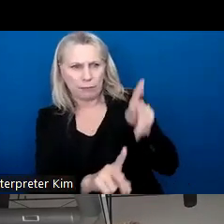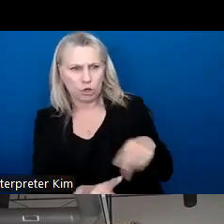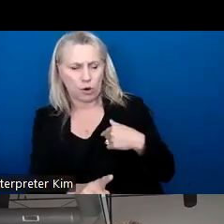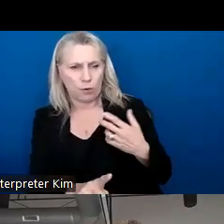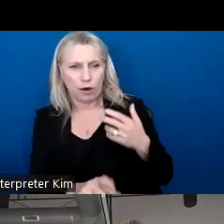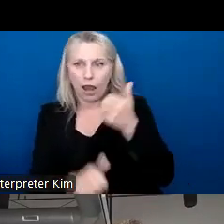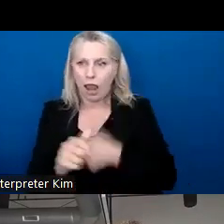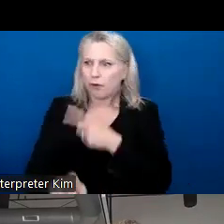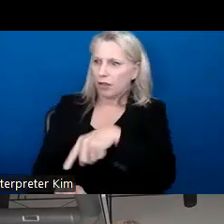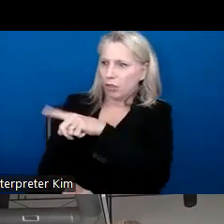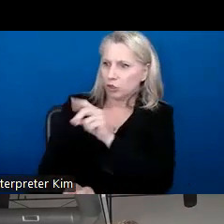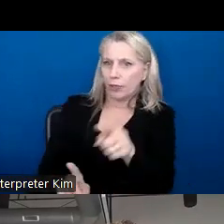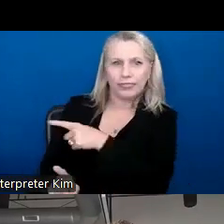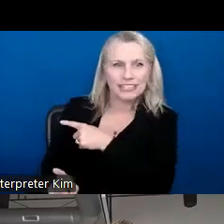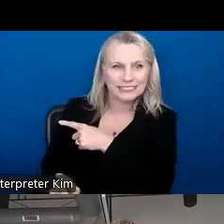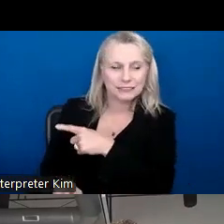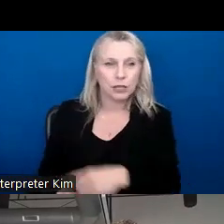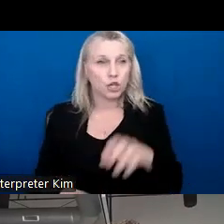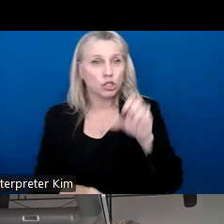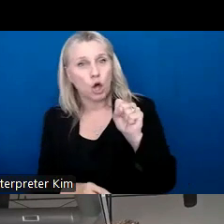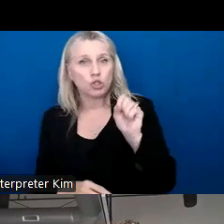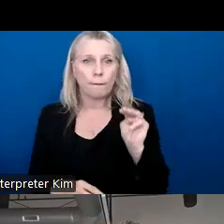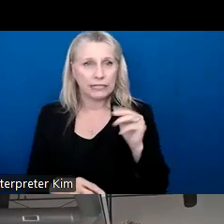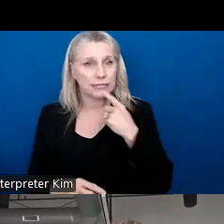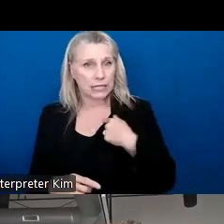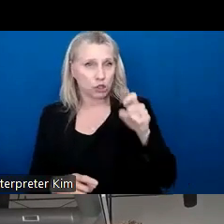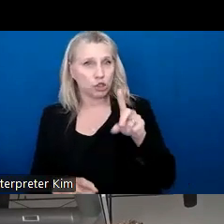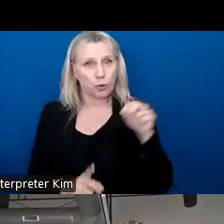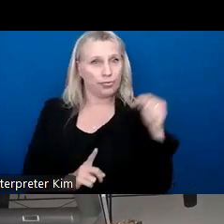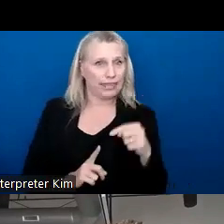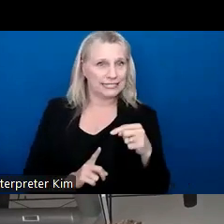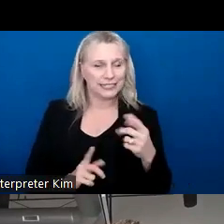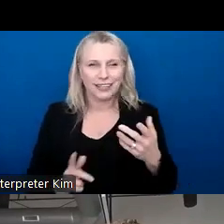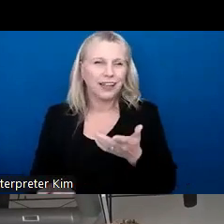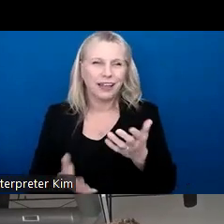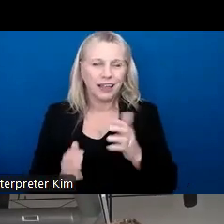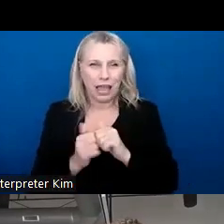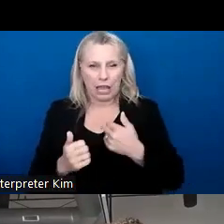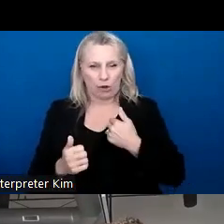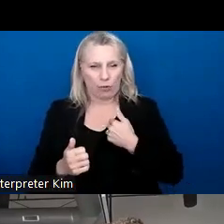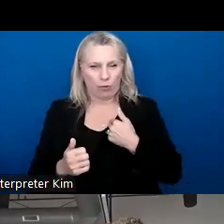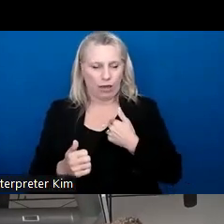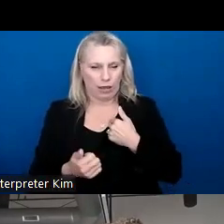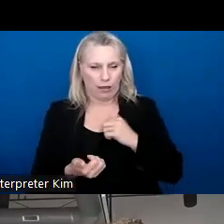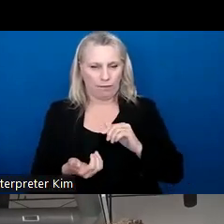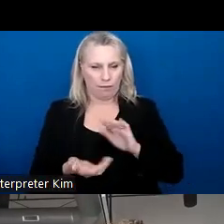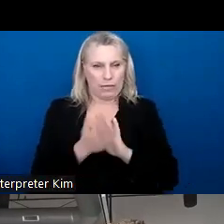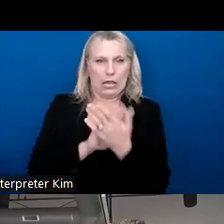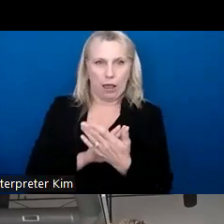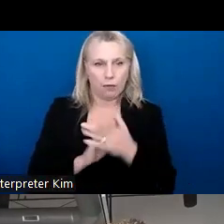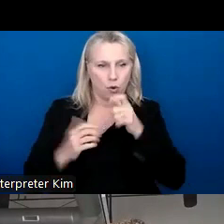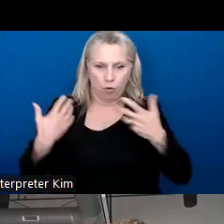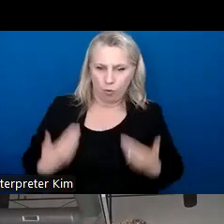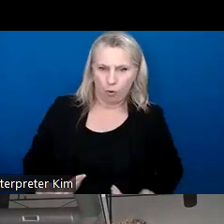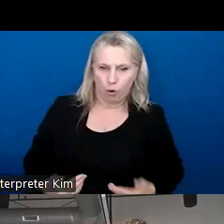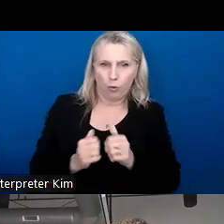everyone's doing. This is what social media says I should be doing. So how do I step into who I want to become, um, without